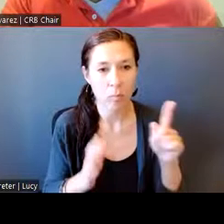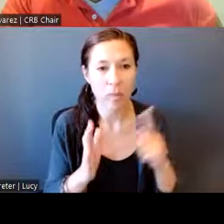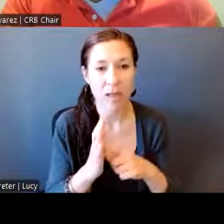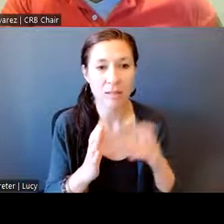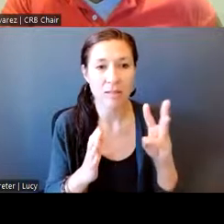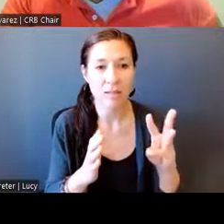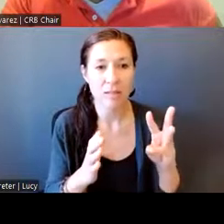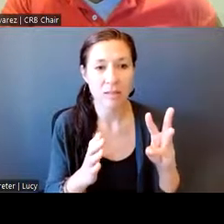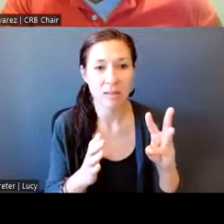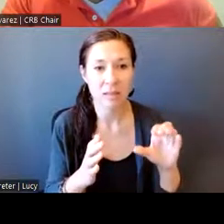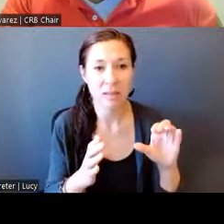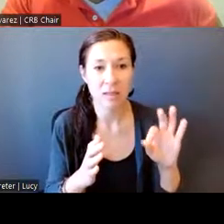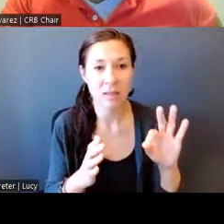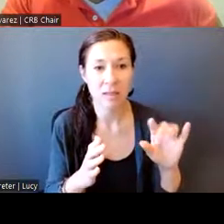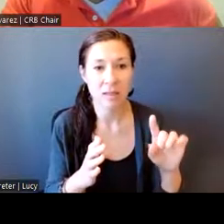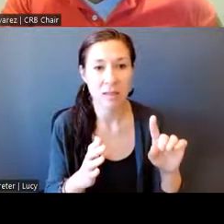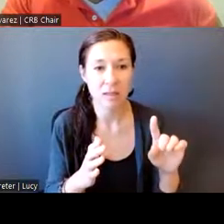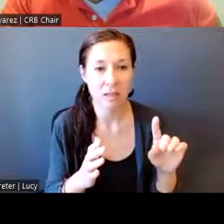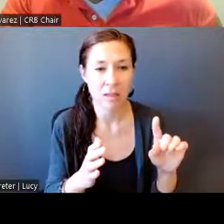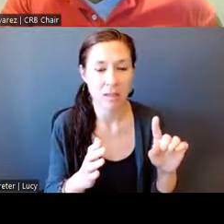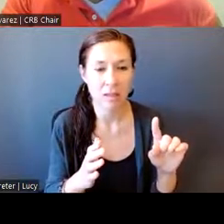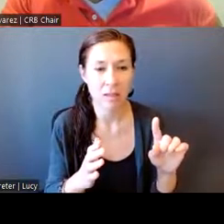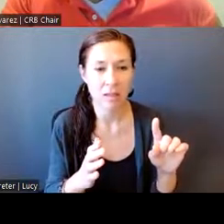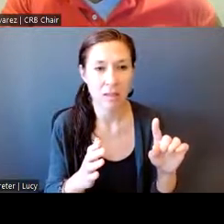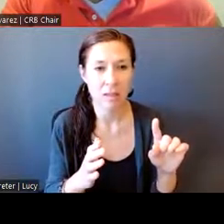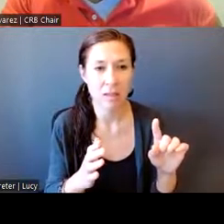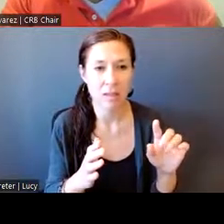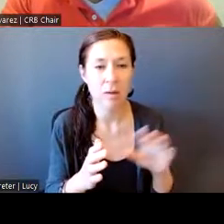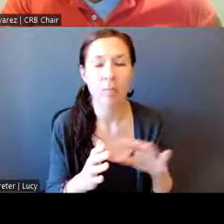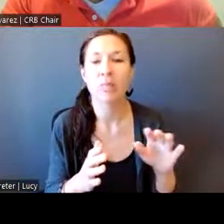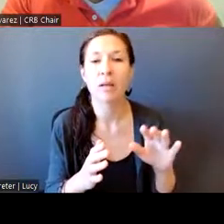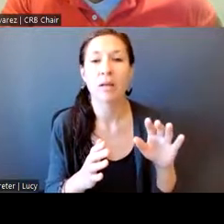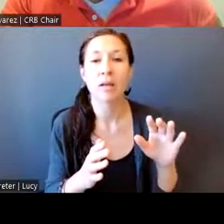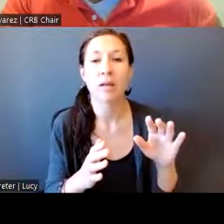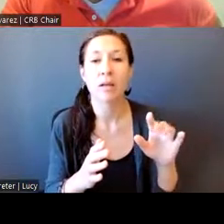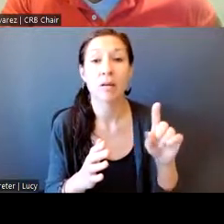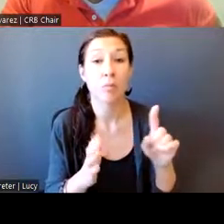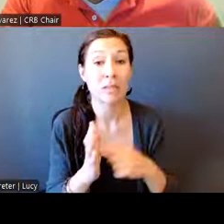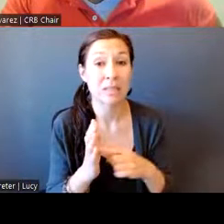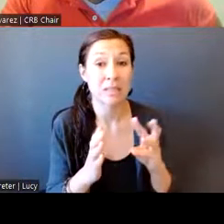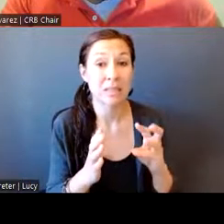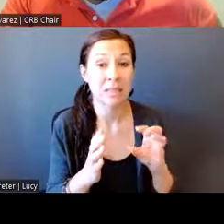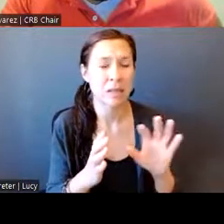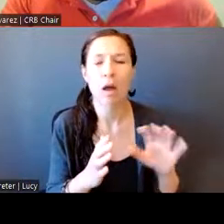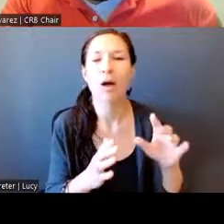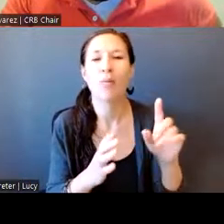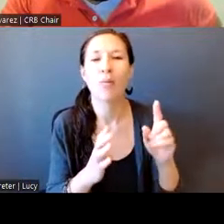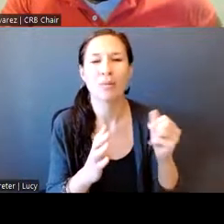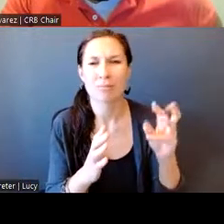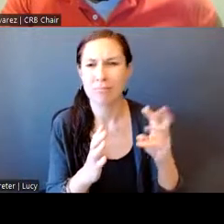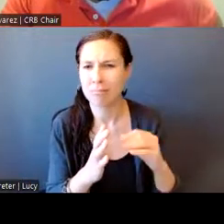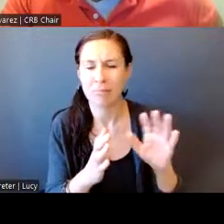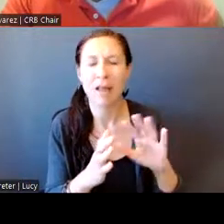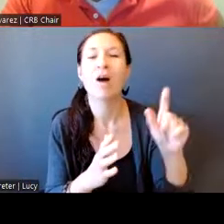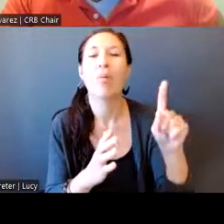16,091 people – 1,600. 1,600. Sorry. 1,600.